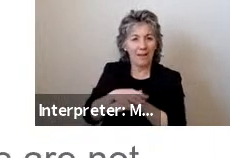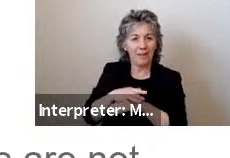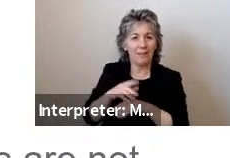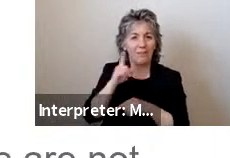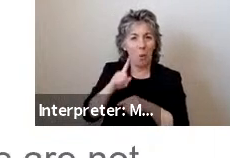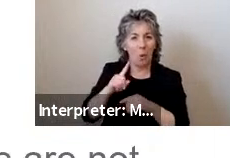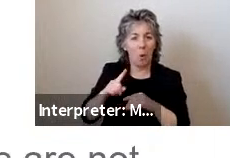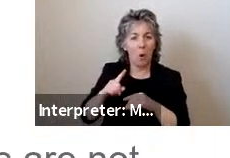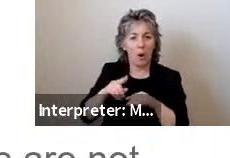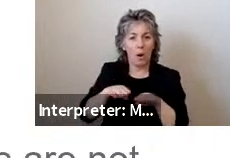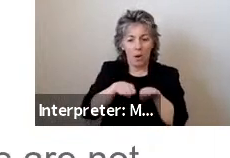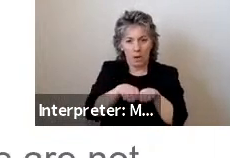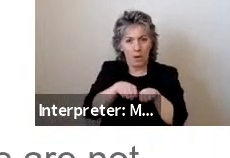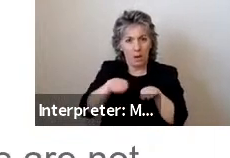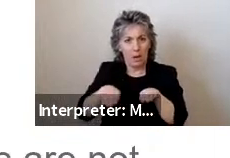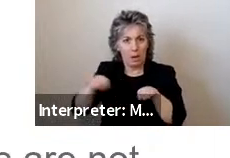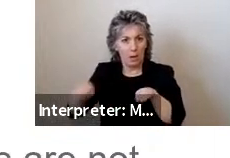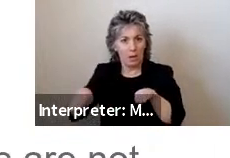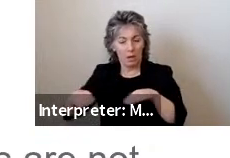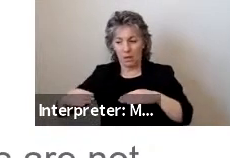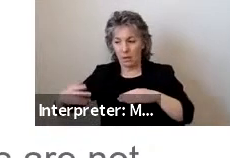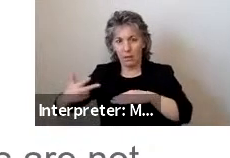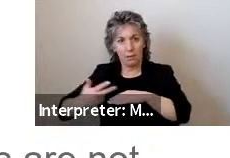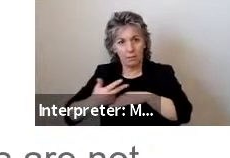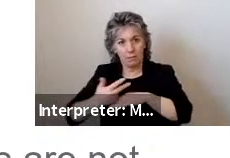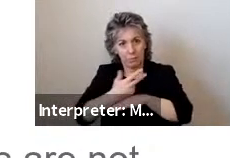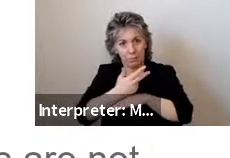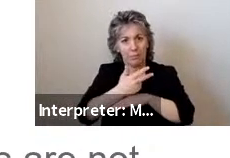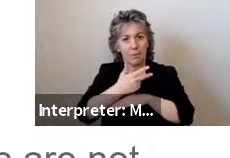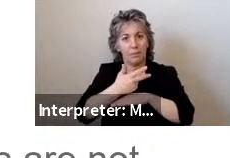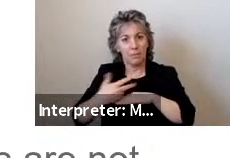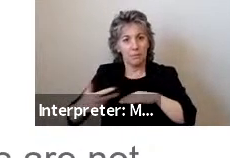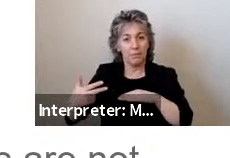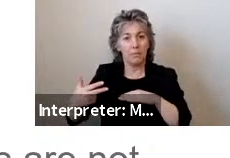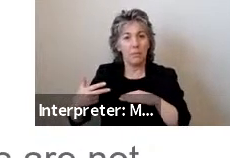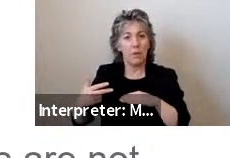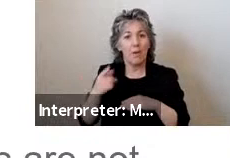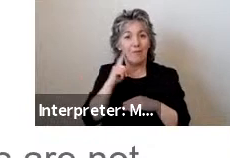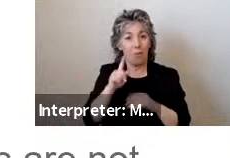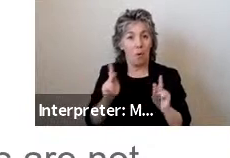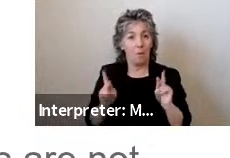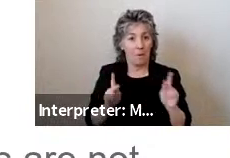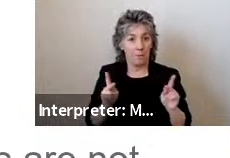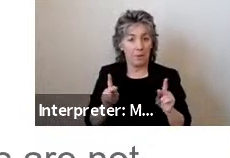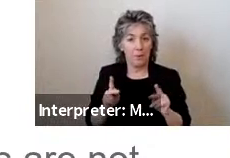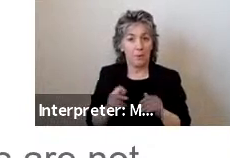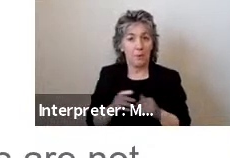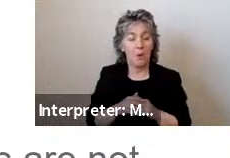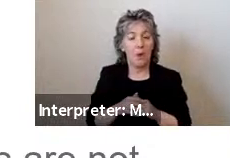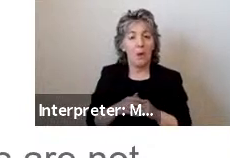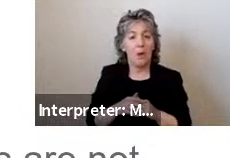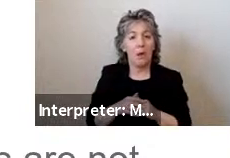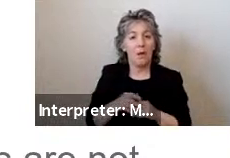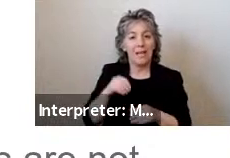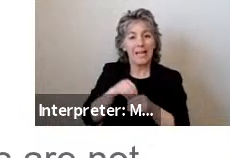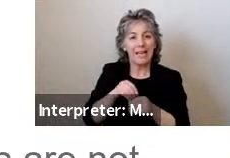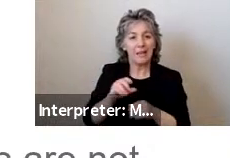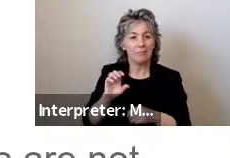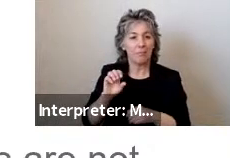-segment ramp configurations on human performance during boarding and exiting a simulated vehicle environment.